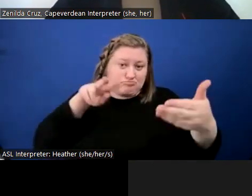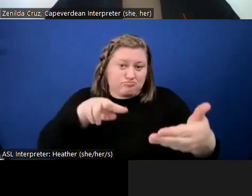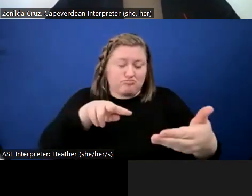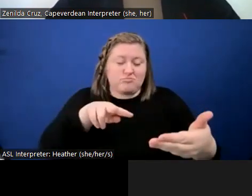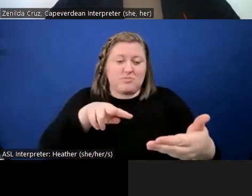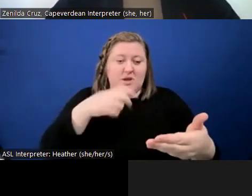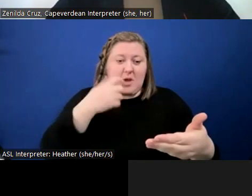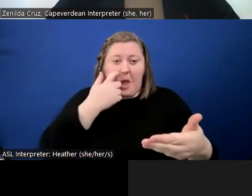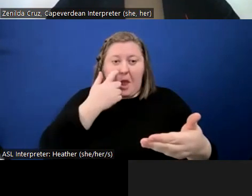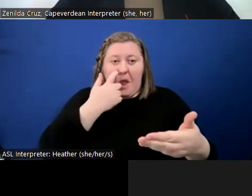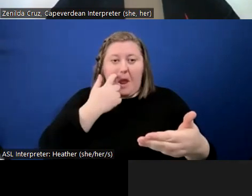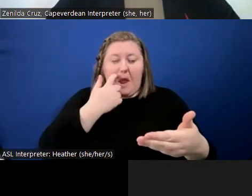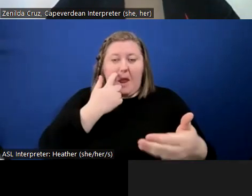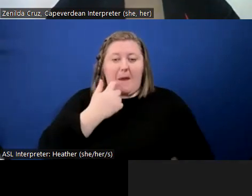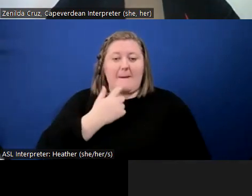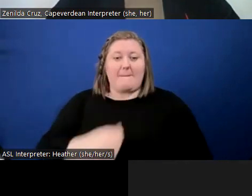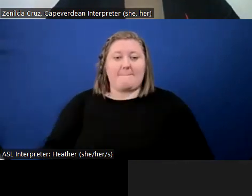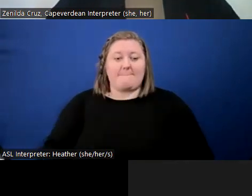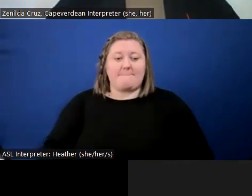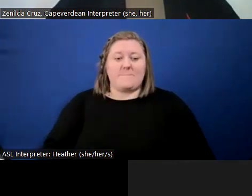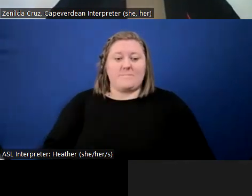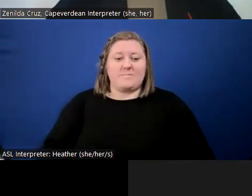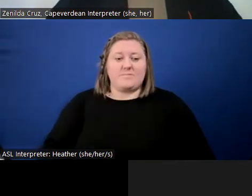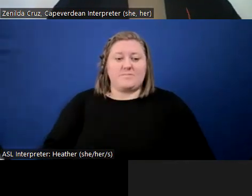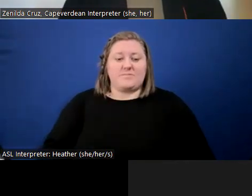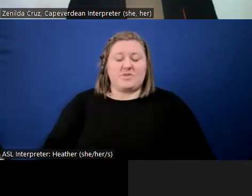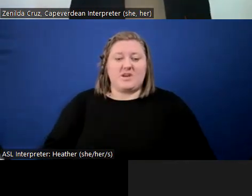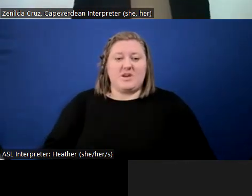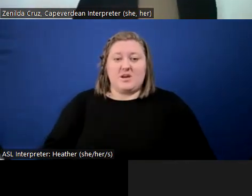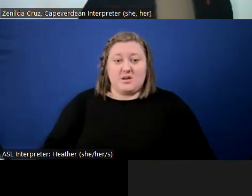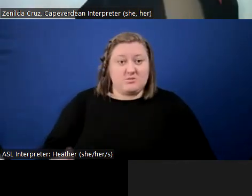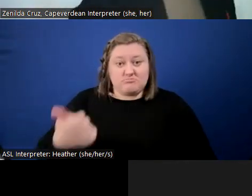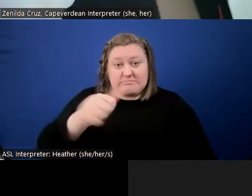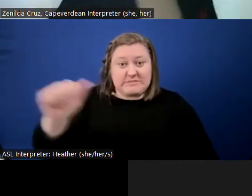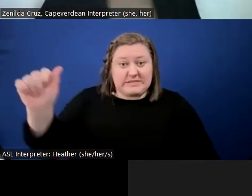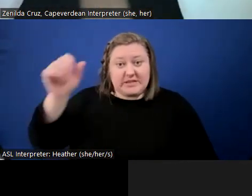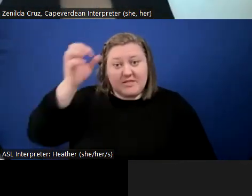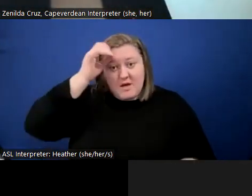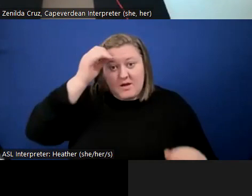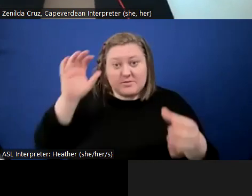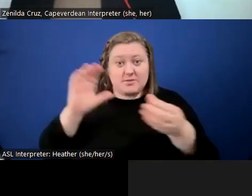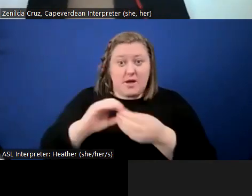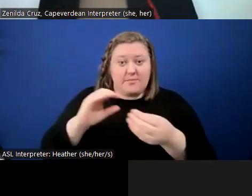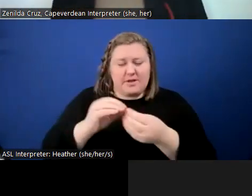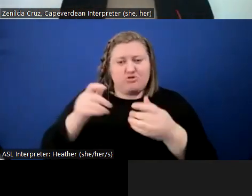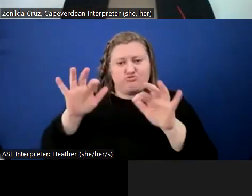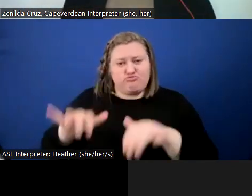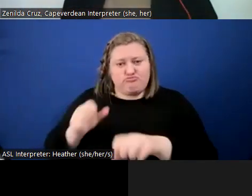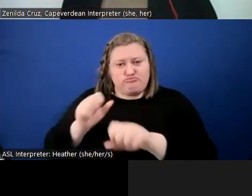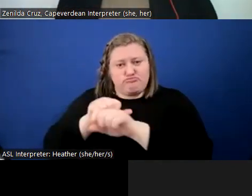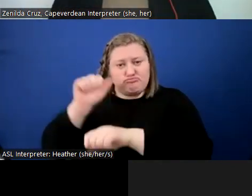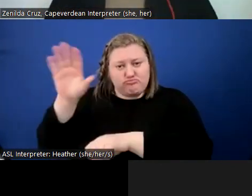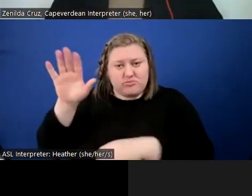you can have it. Please feel free to submit any written comments by the closing